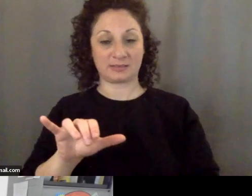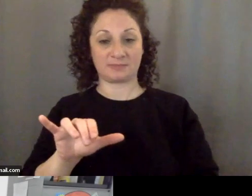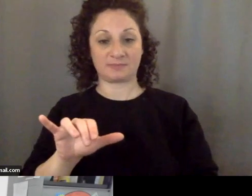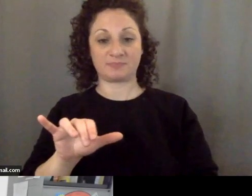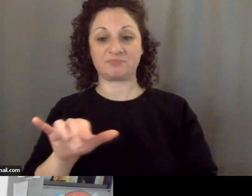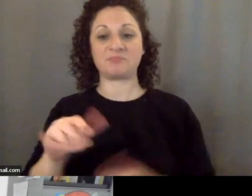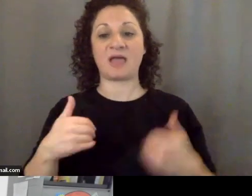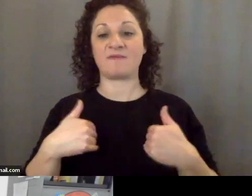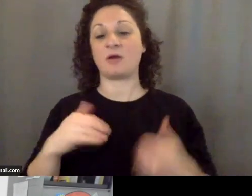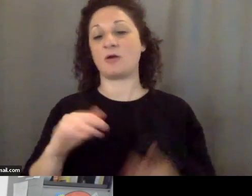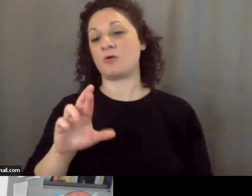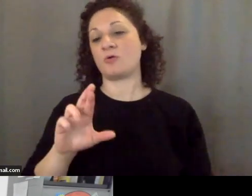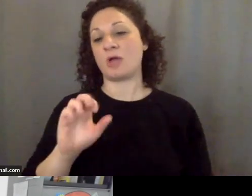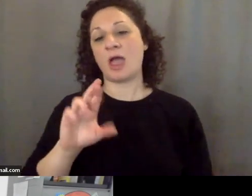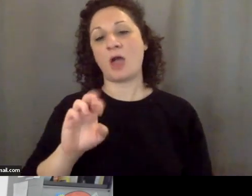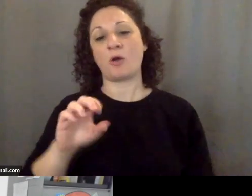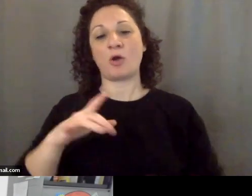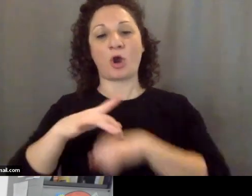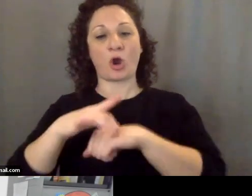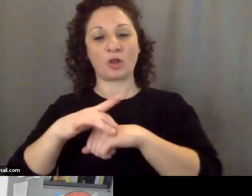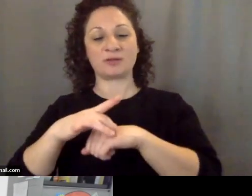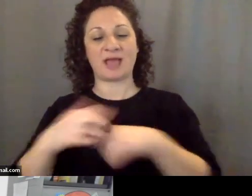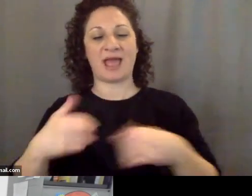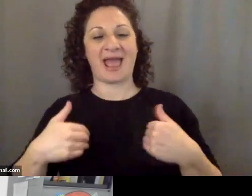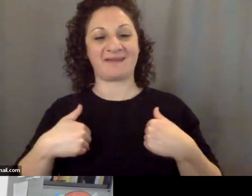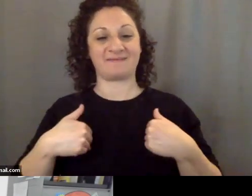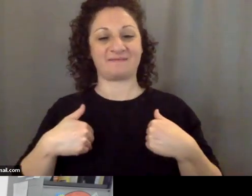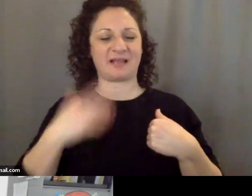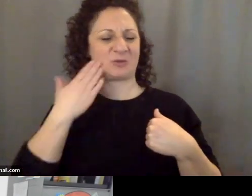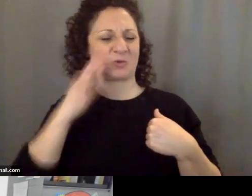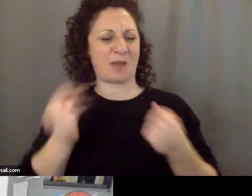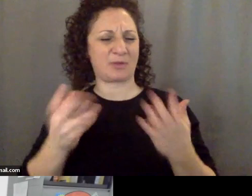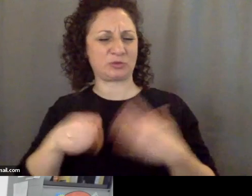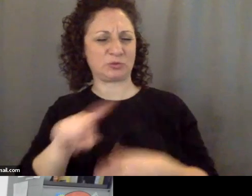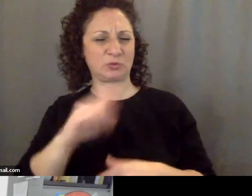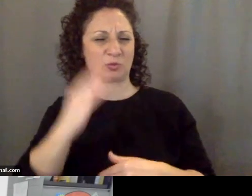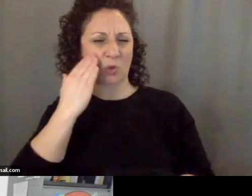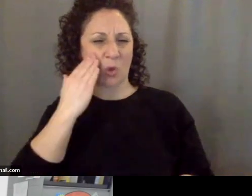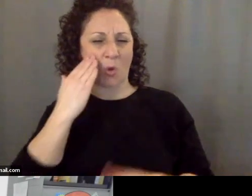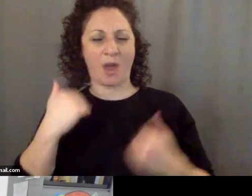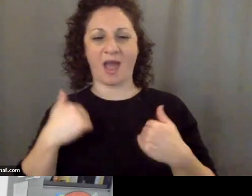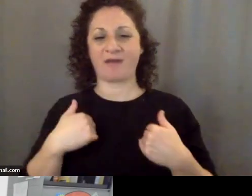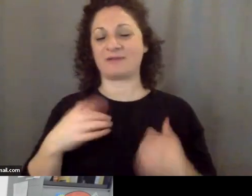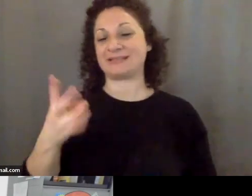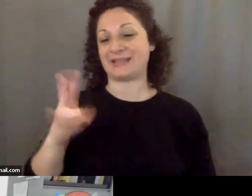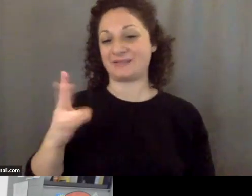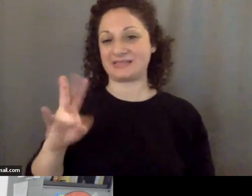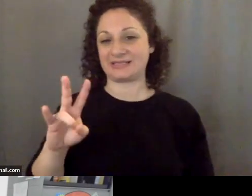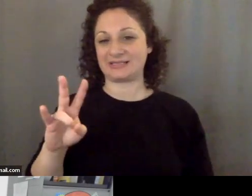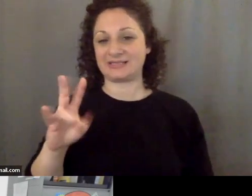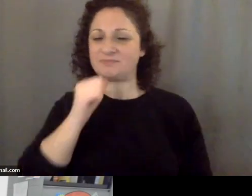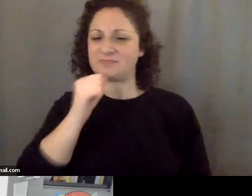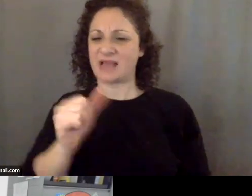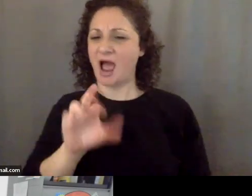that but there are 17 of these and they're not really rare. they're all over the place.